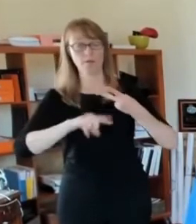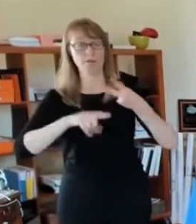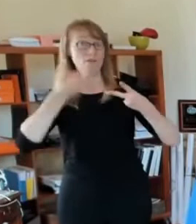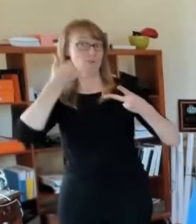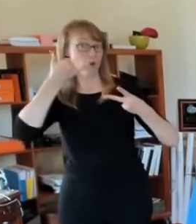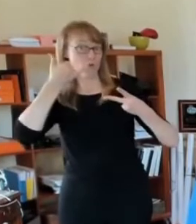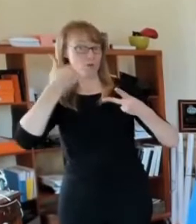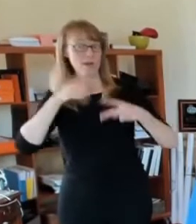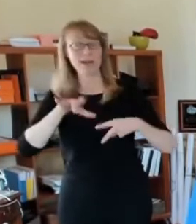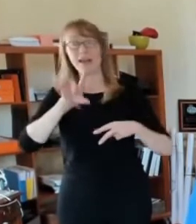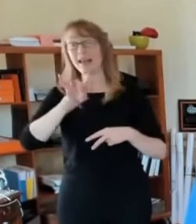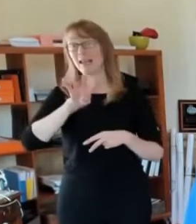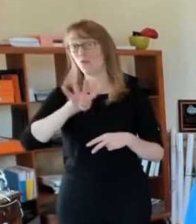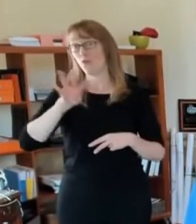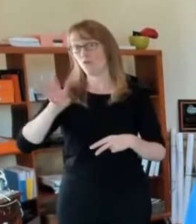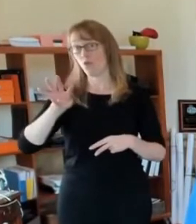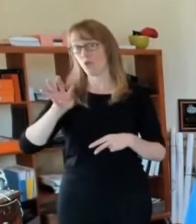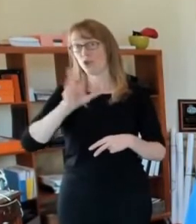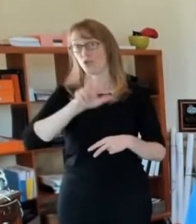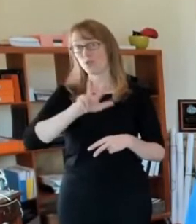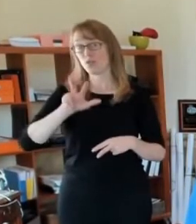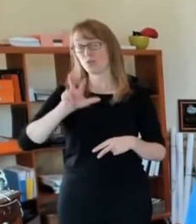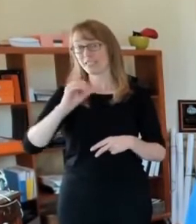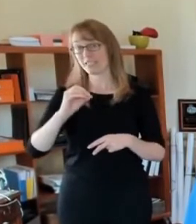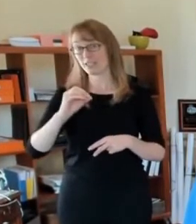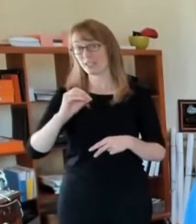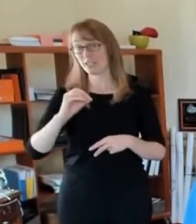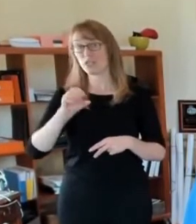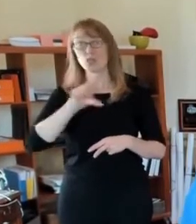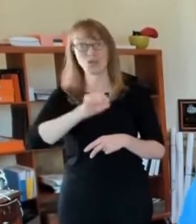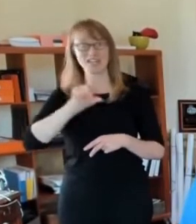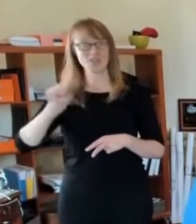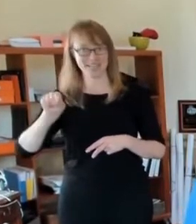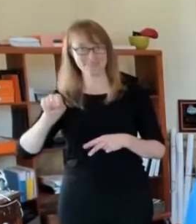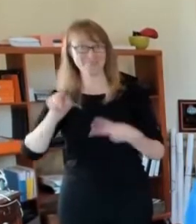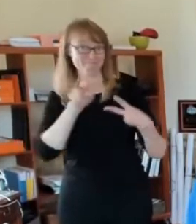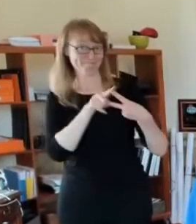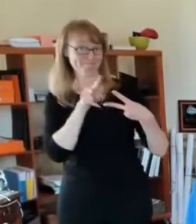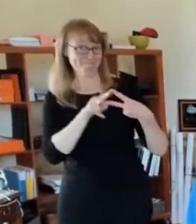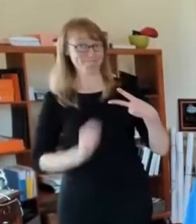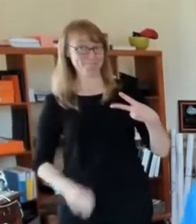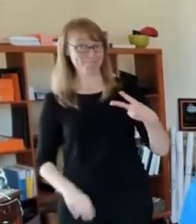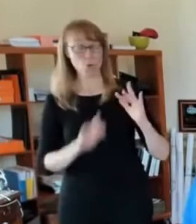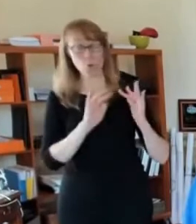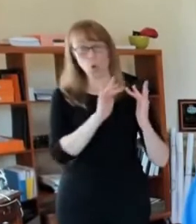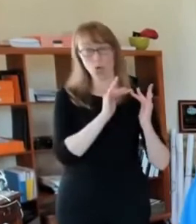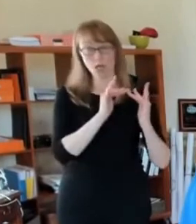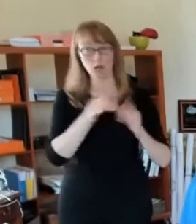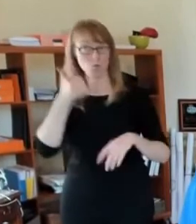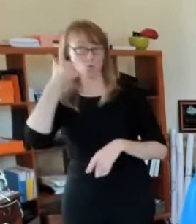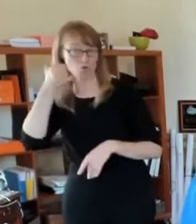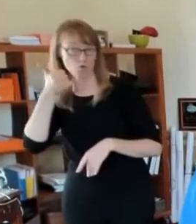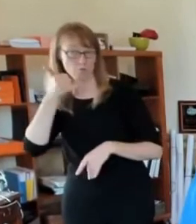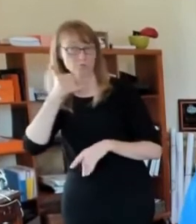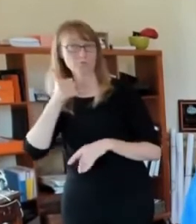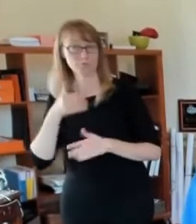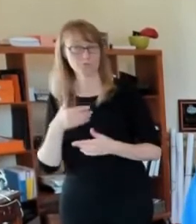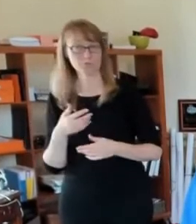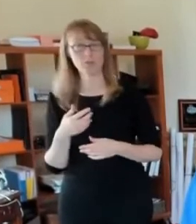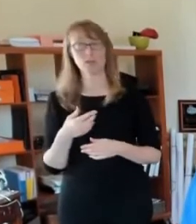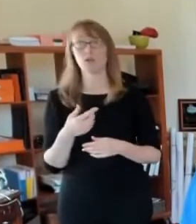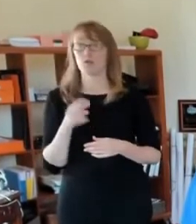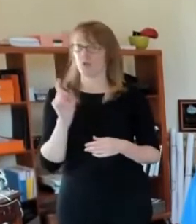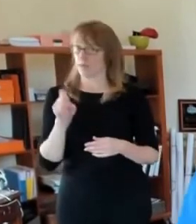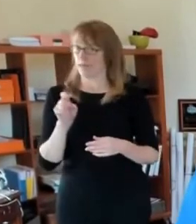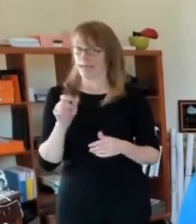that number is 844-330-2020. We need everybody's support. We're going to be out in the streets knocking on doors,